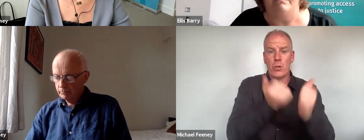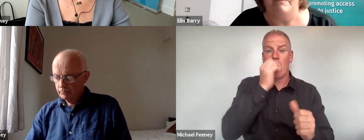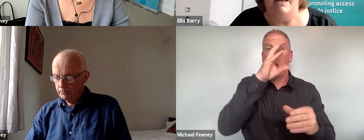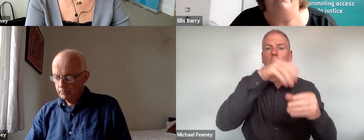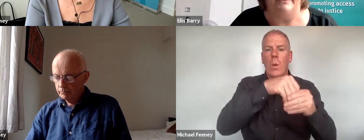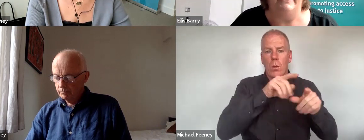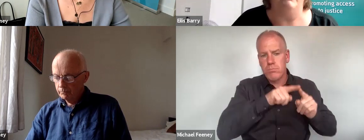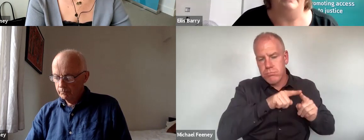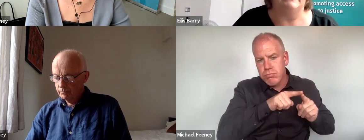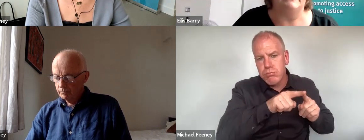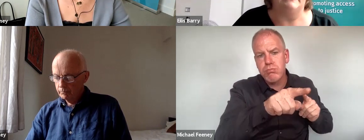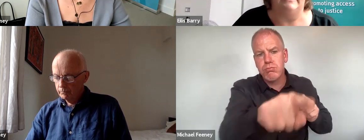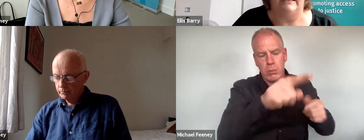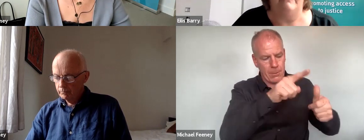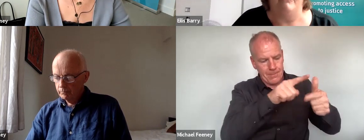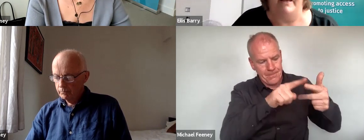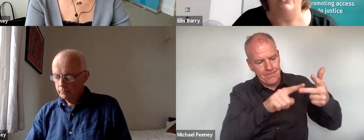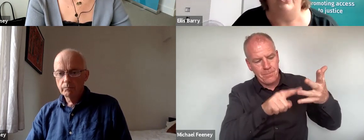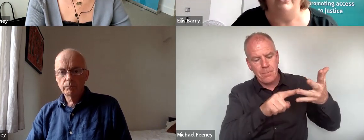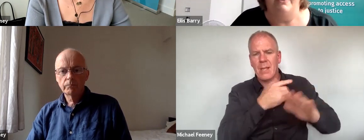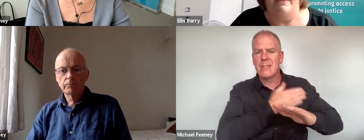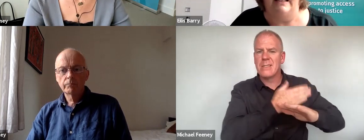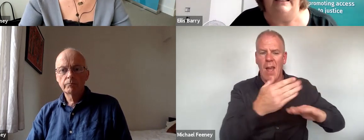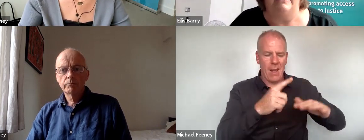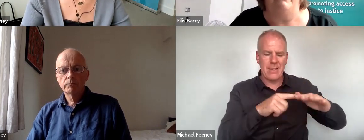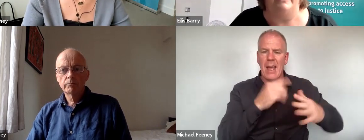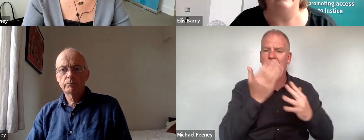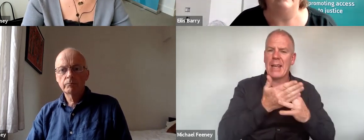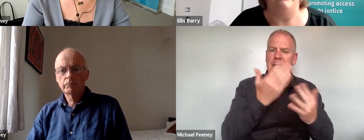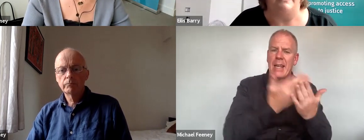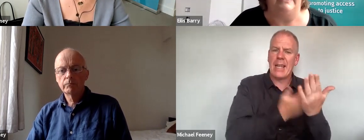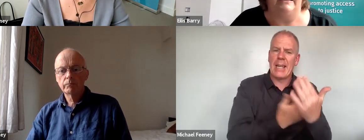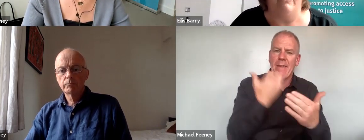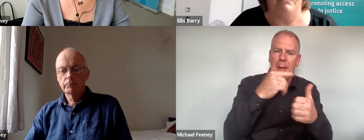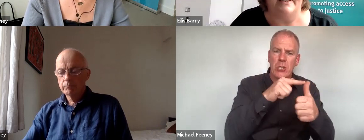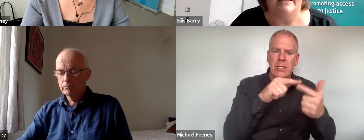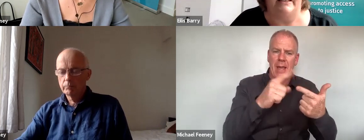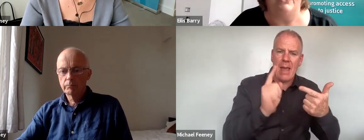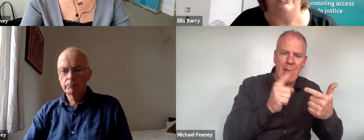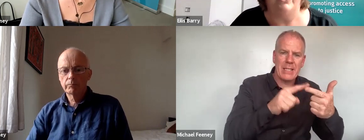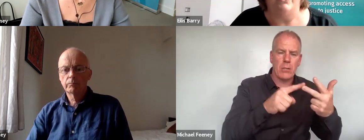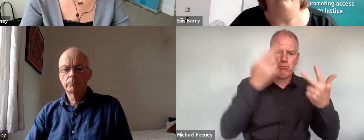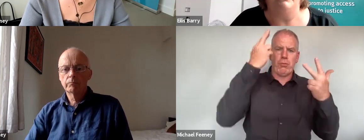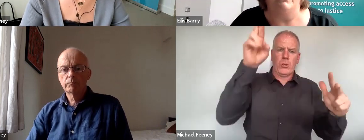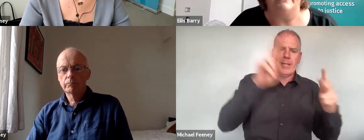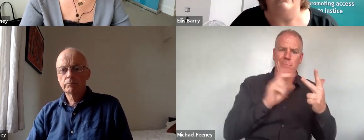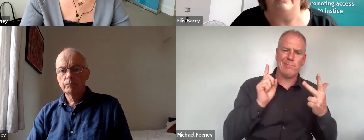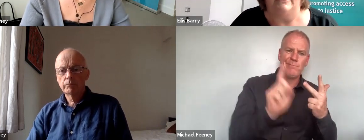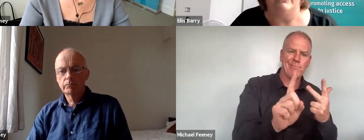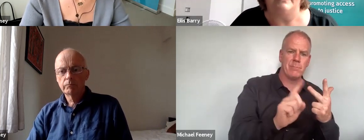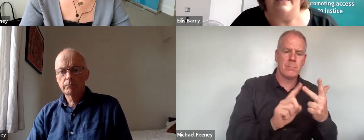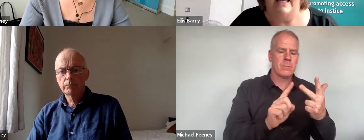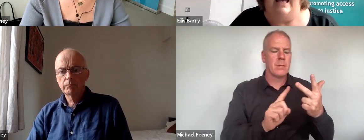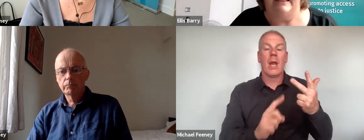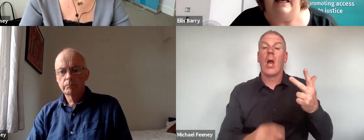continuum, beginning with access to legal information, then legal advice, then legal representation, but it also